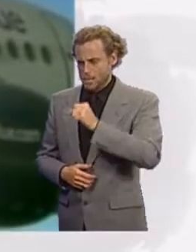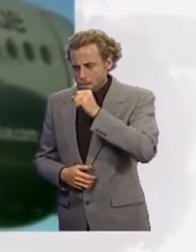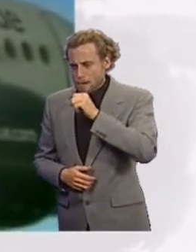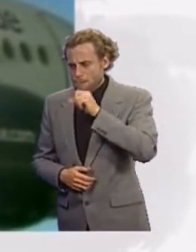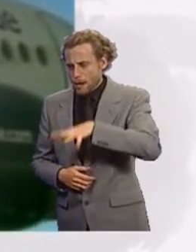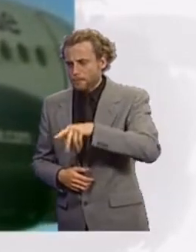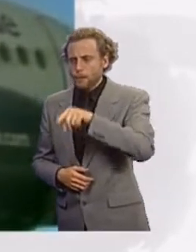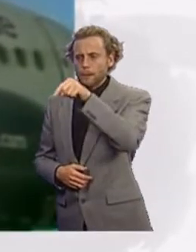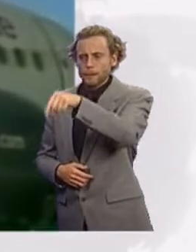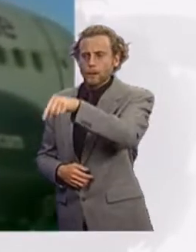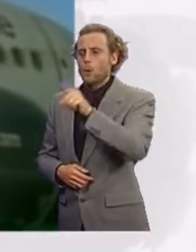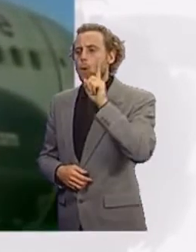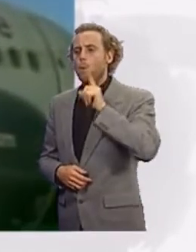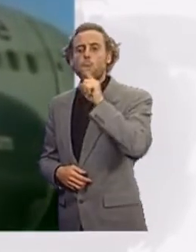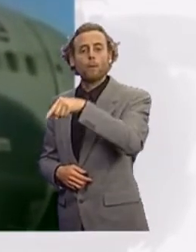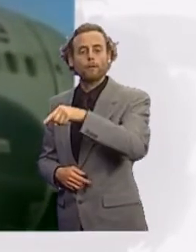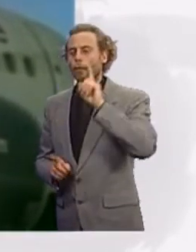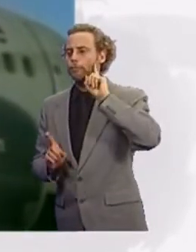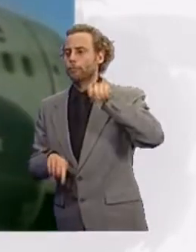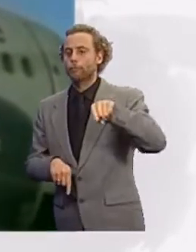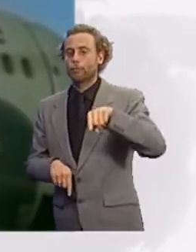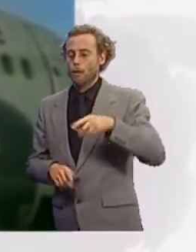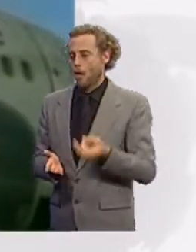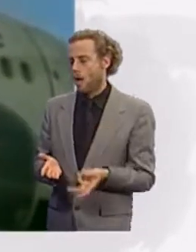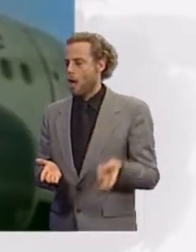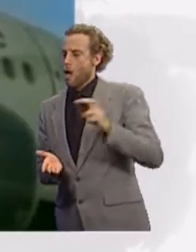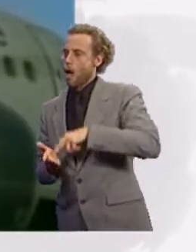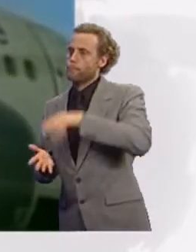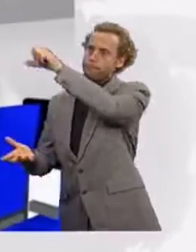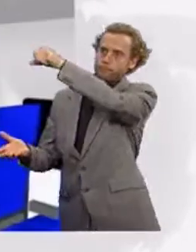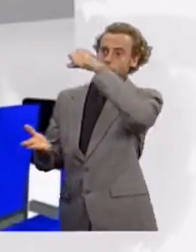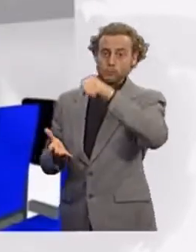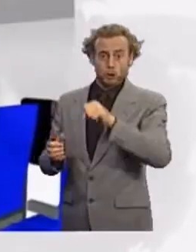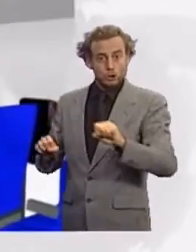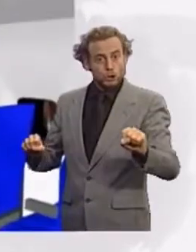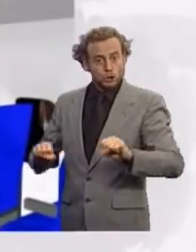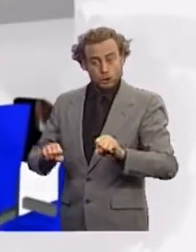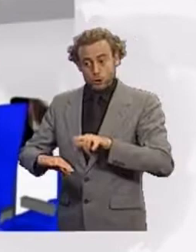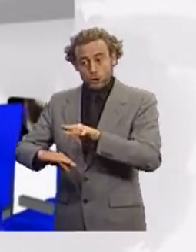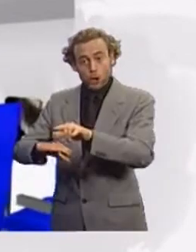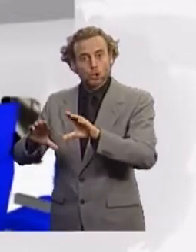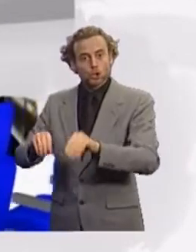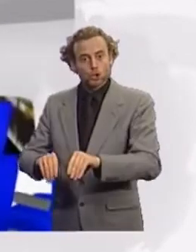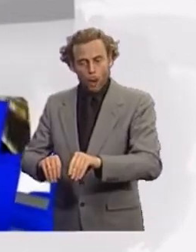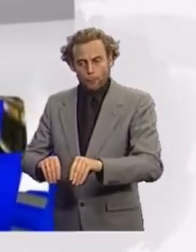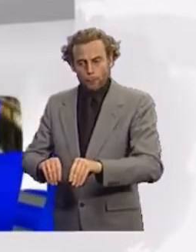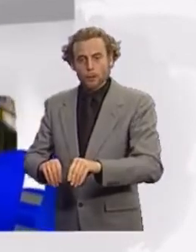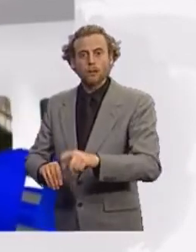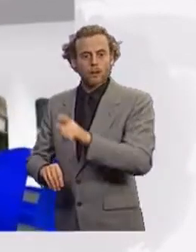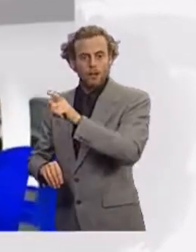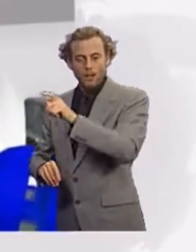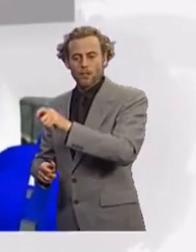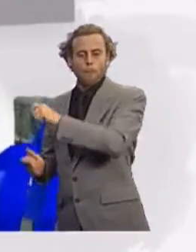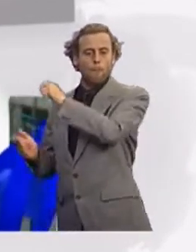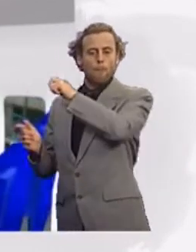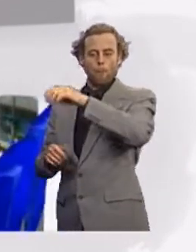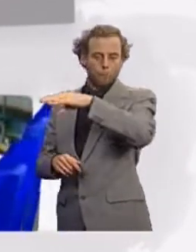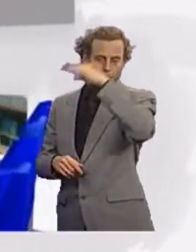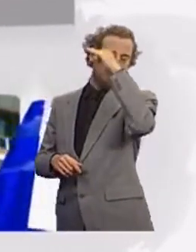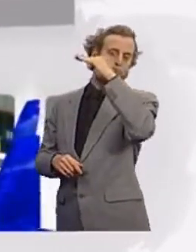over the public address system at a passenger who'd stood up before the plane stopped and then bumped Mr Slater with a bag.